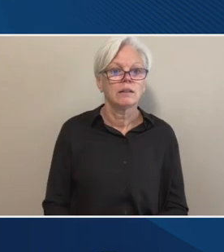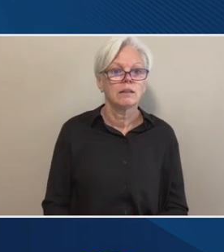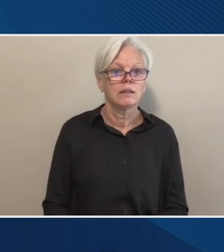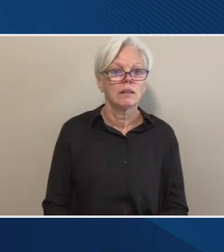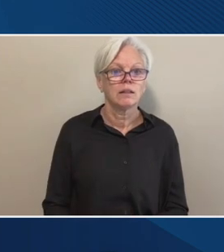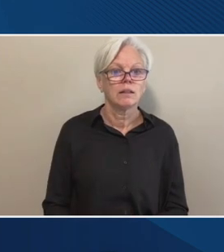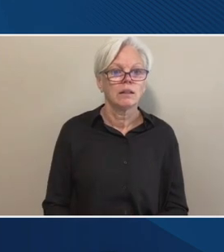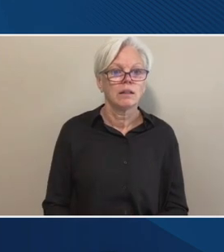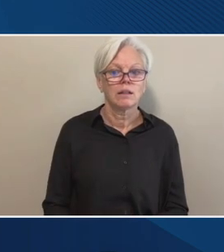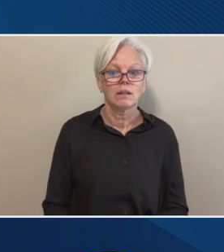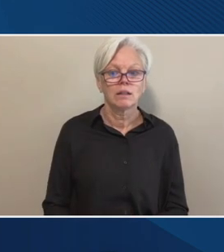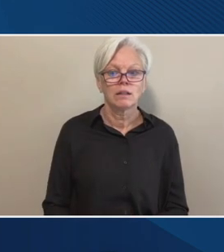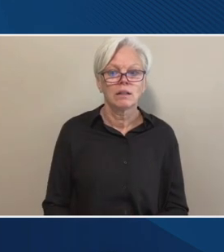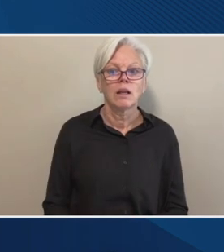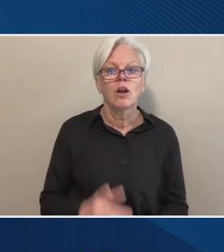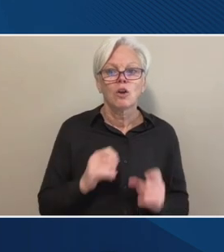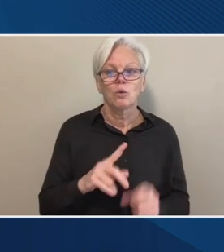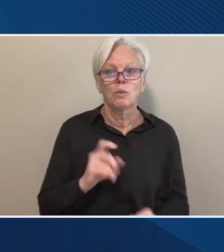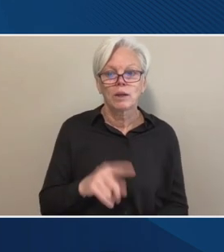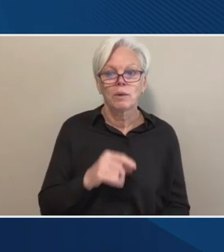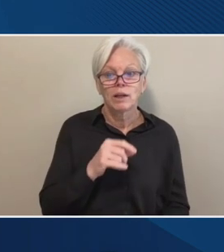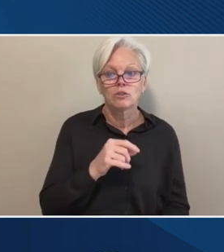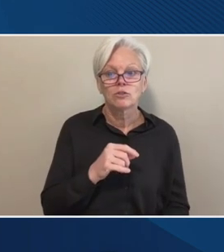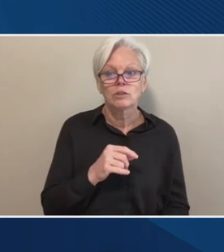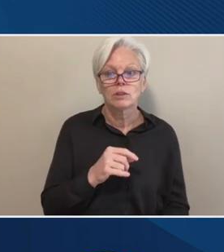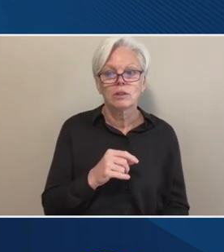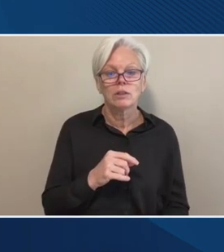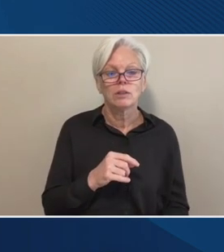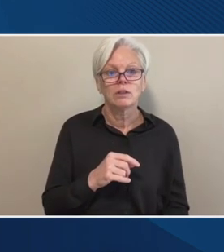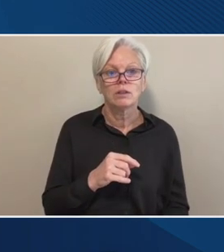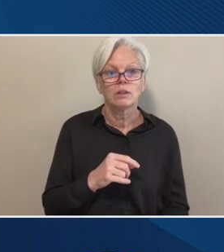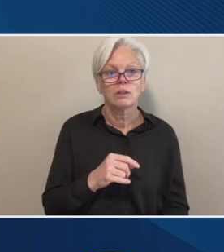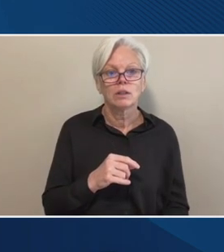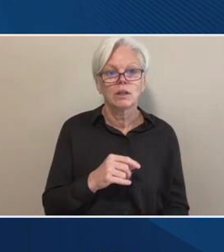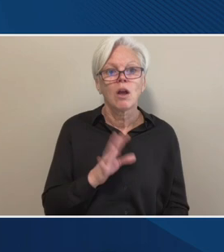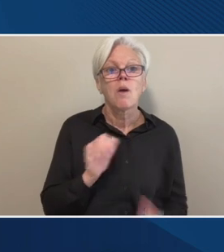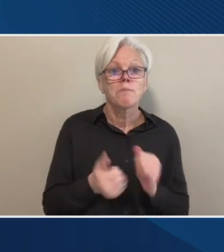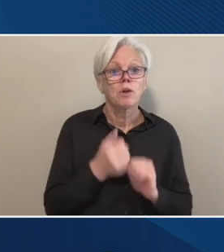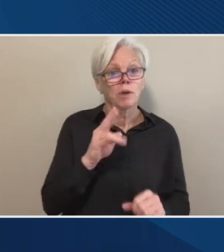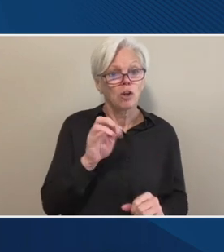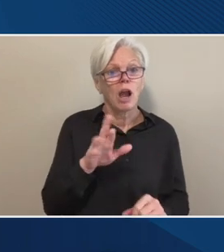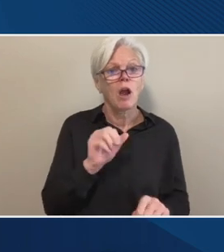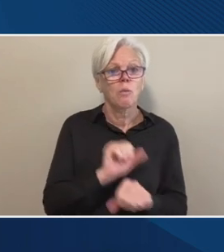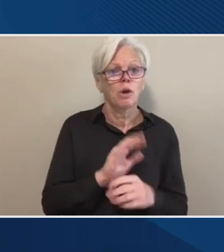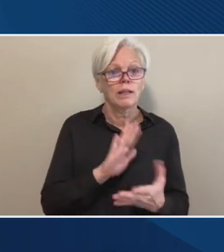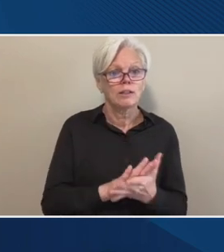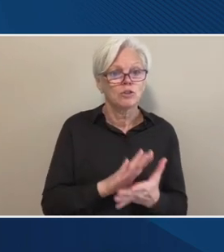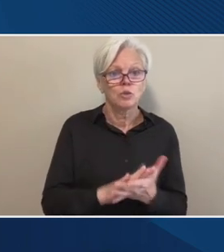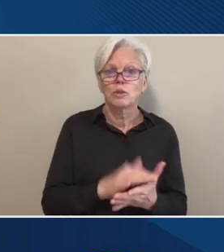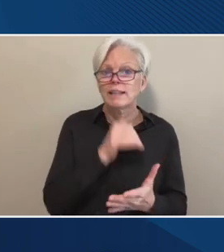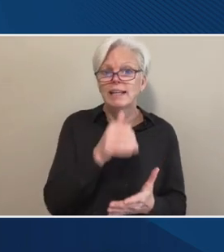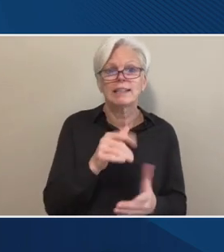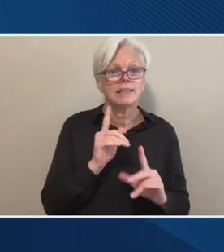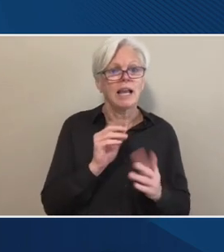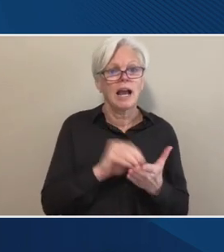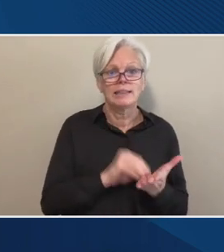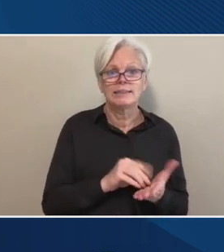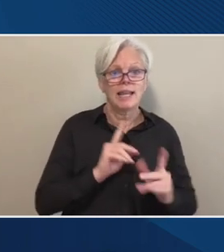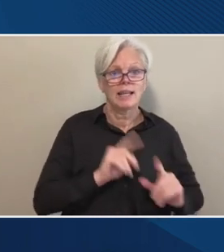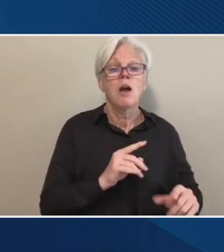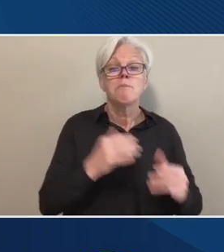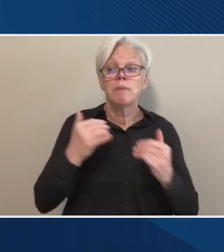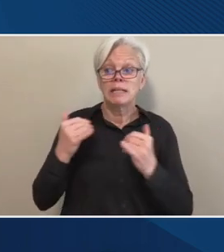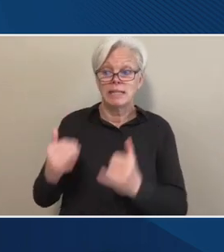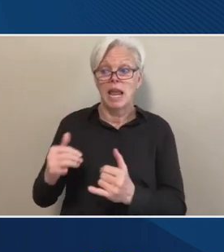Okay. Quick question. Uh, so most of my career, I've worked at schools that were not attendance taking schools, but currently I work at a school that takes